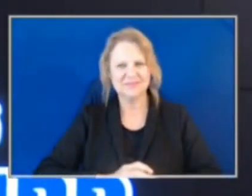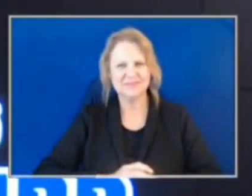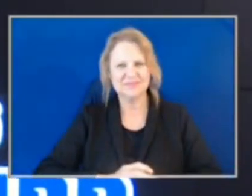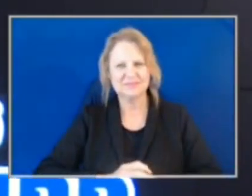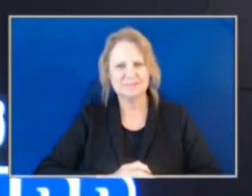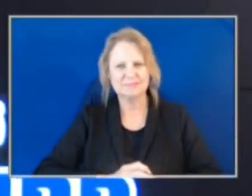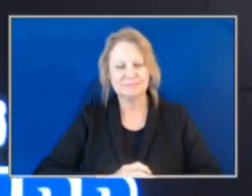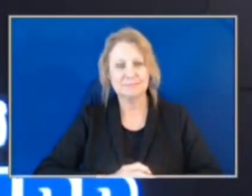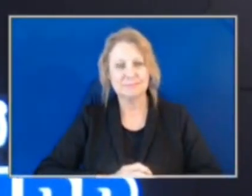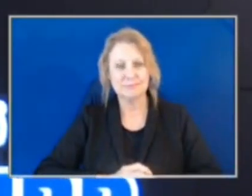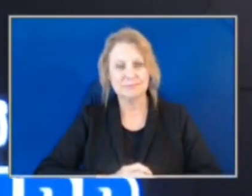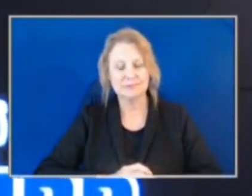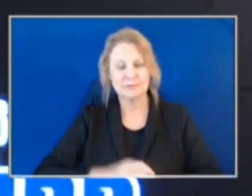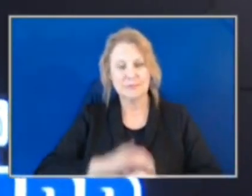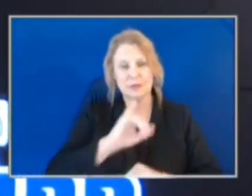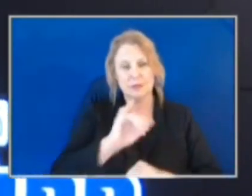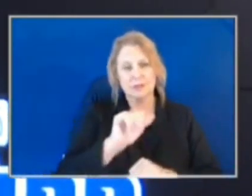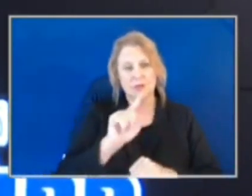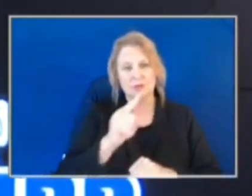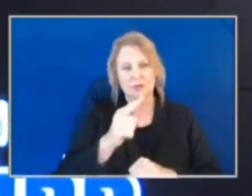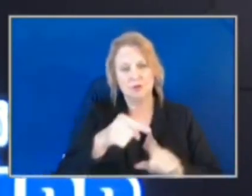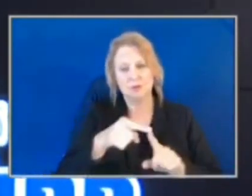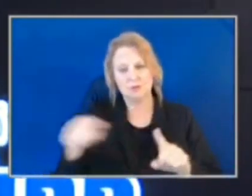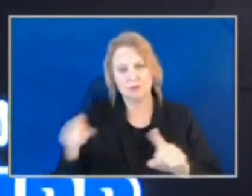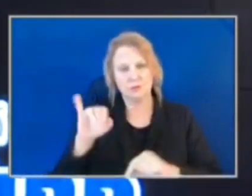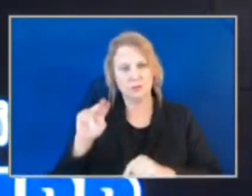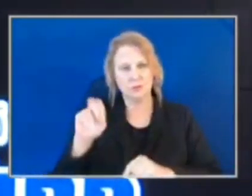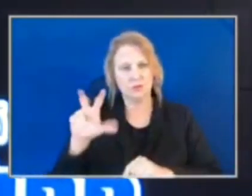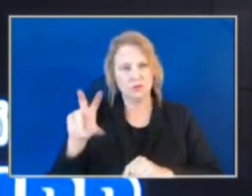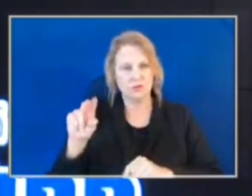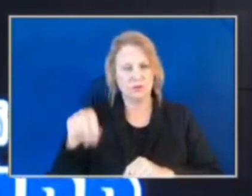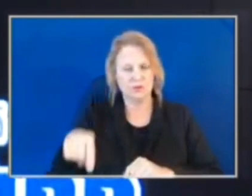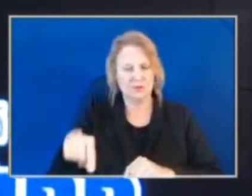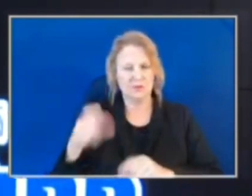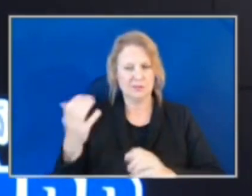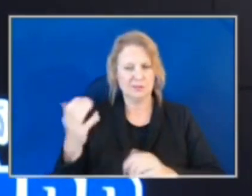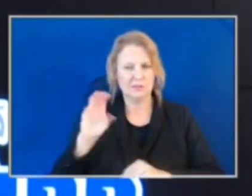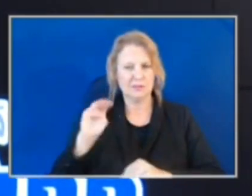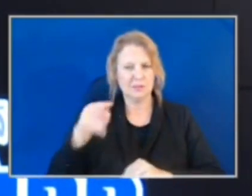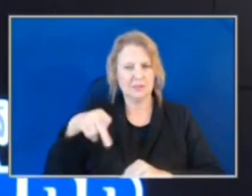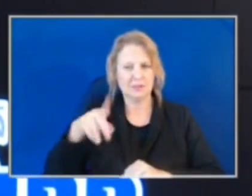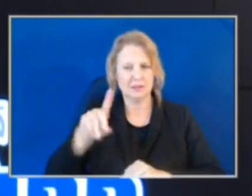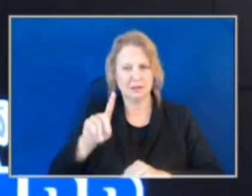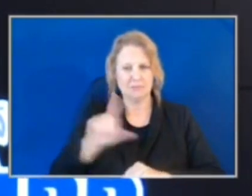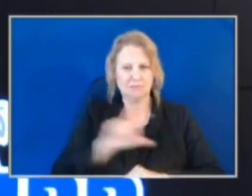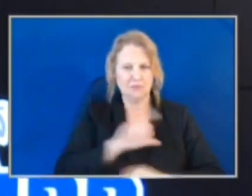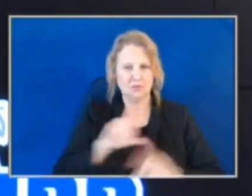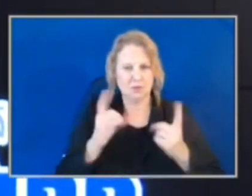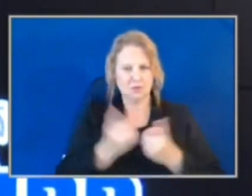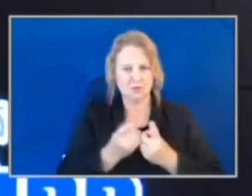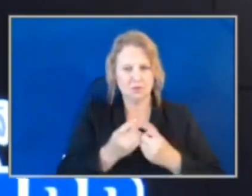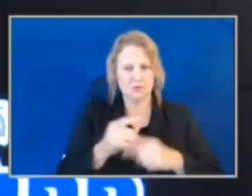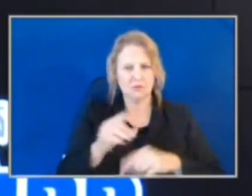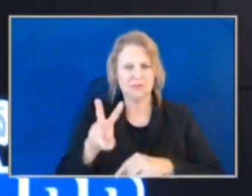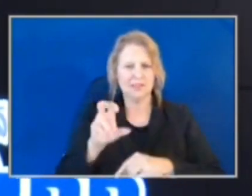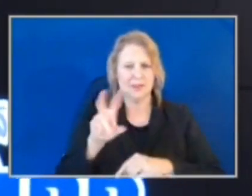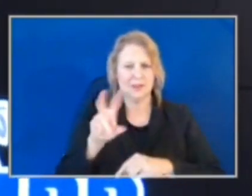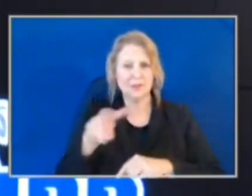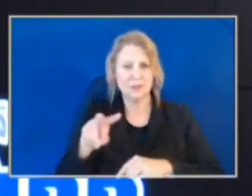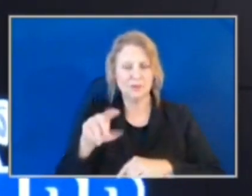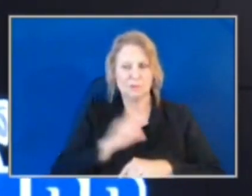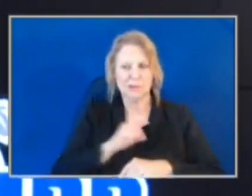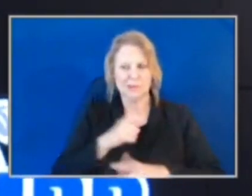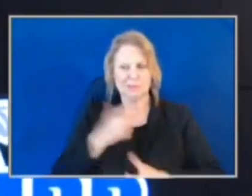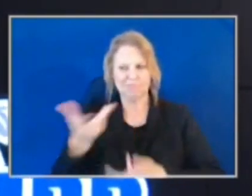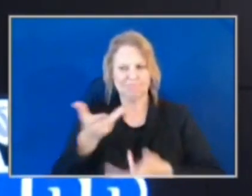From January 1st to June 30th of this year, CMPD has had a total of 262,000 police interactions. That